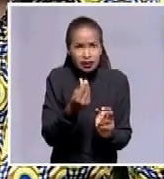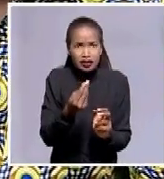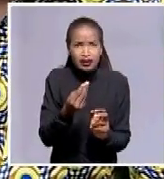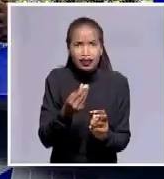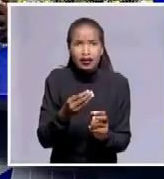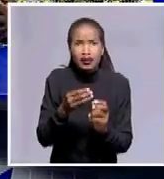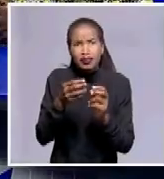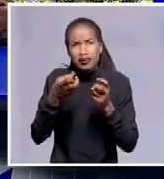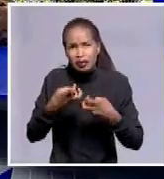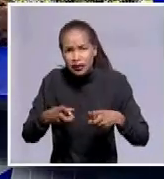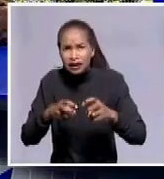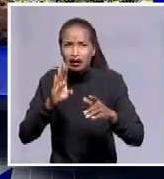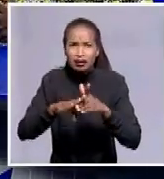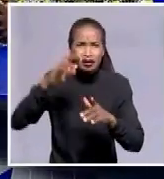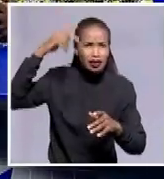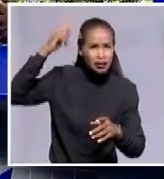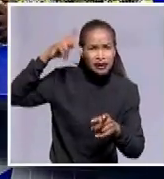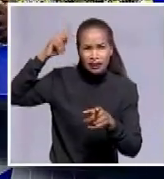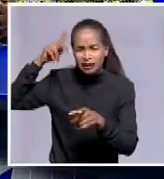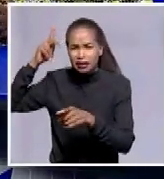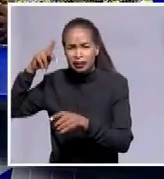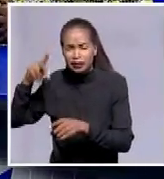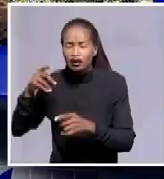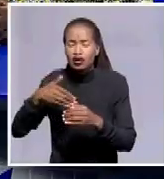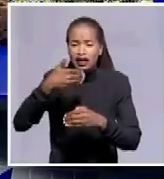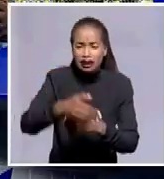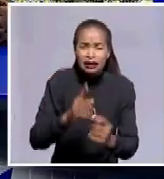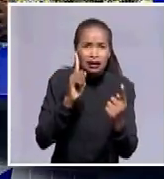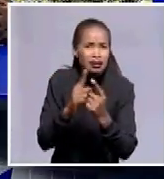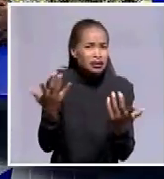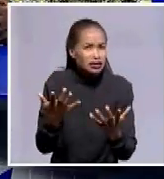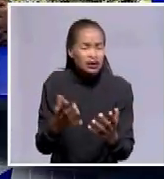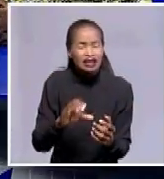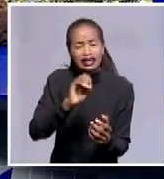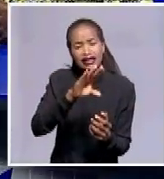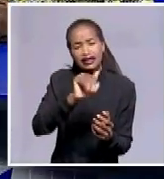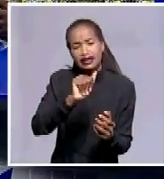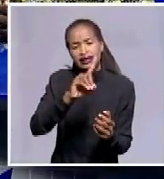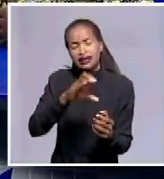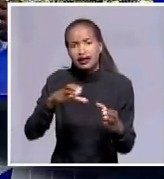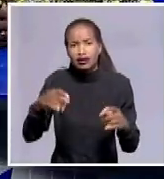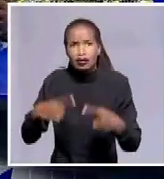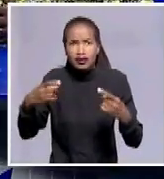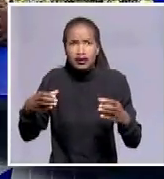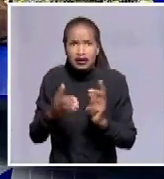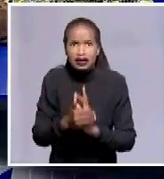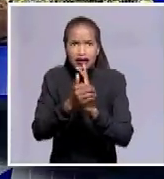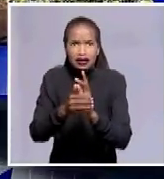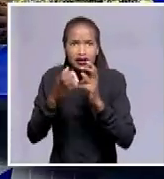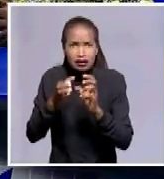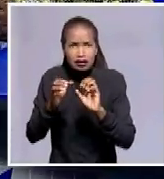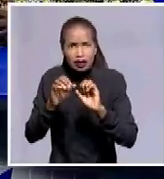platforms. We later met as we used to be part of the Sadak Opposition Leaders Forum. So we used to